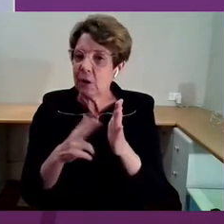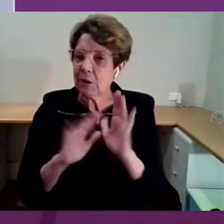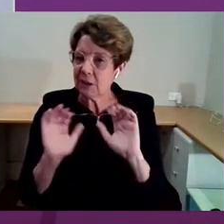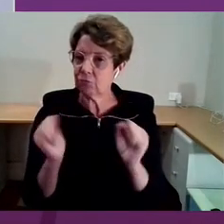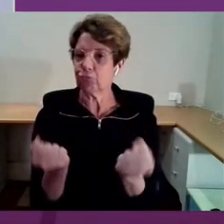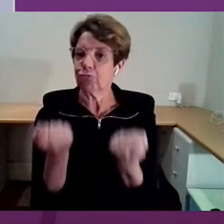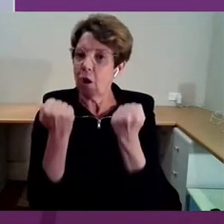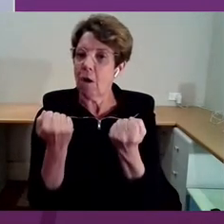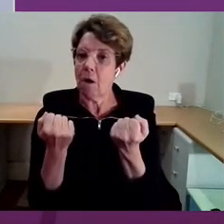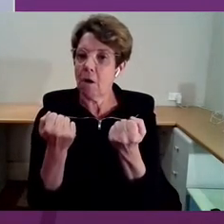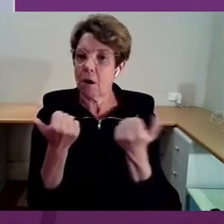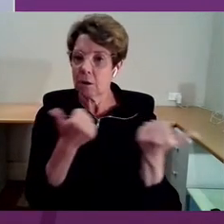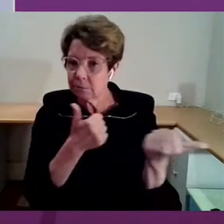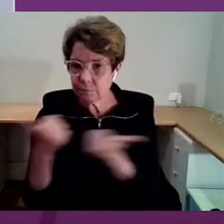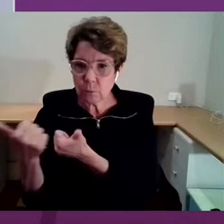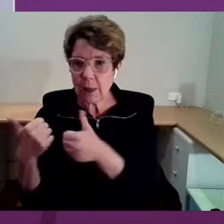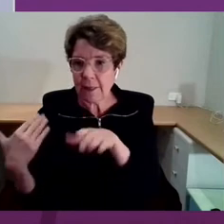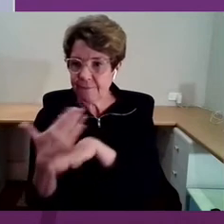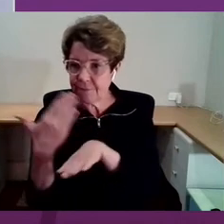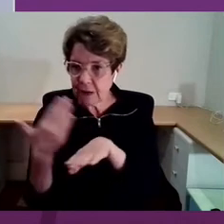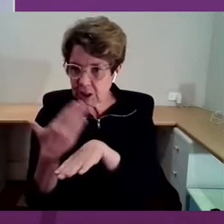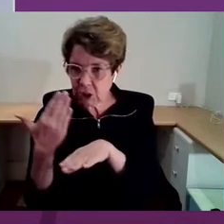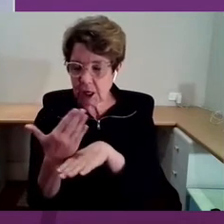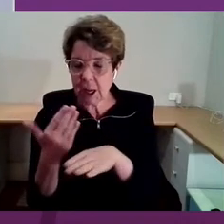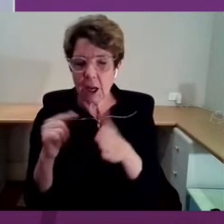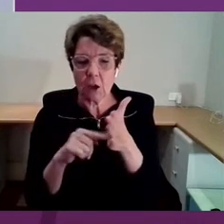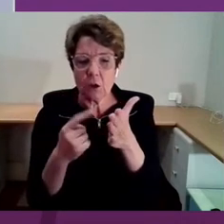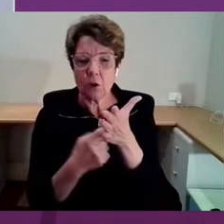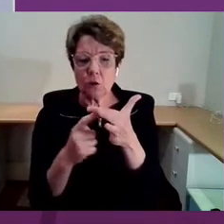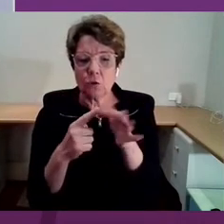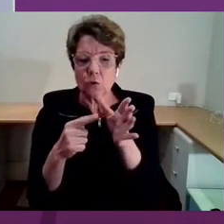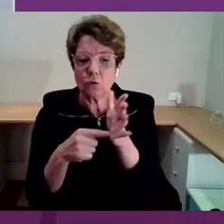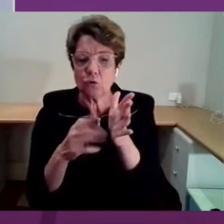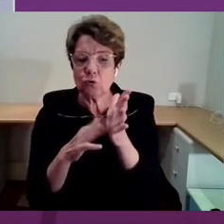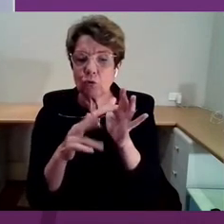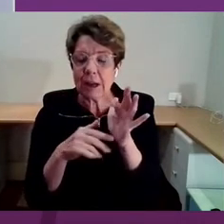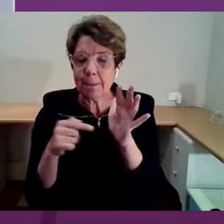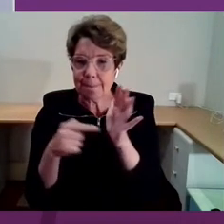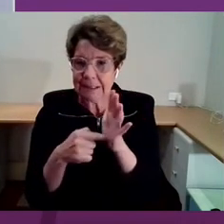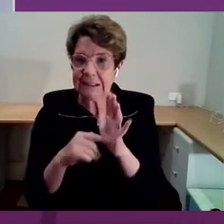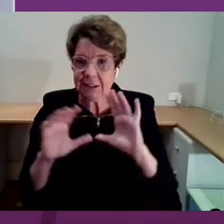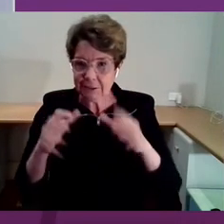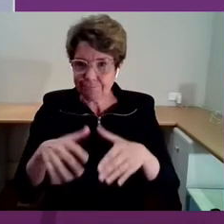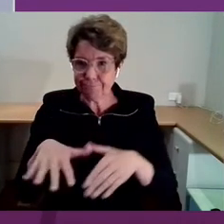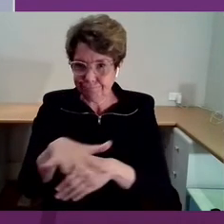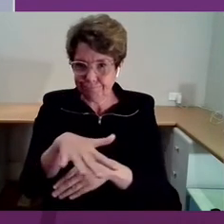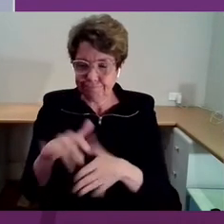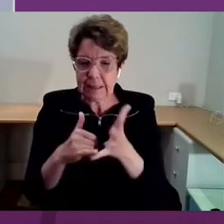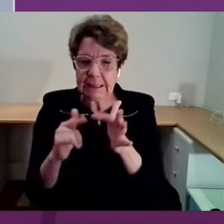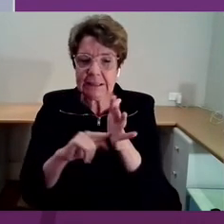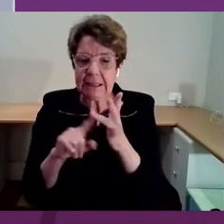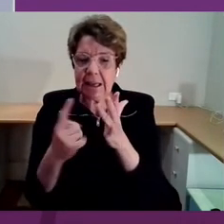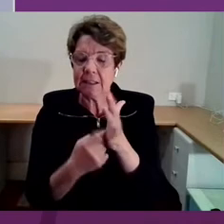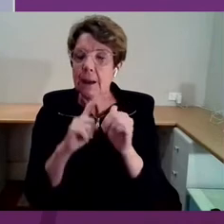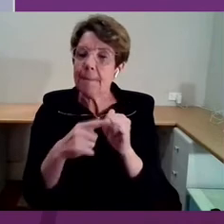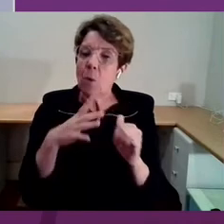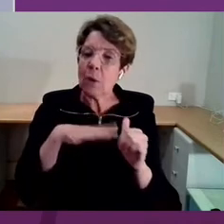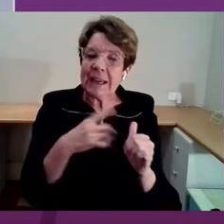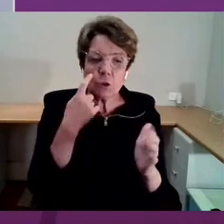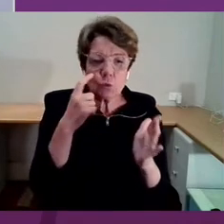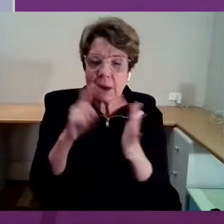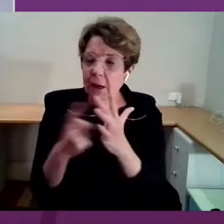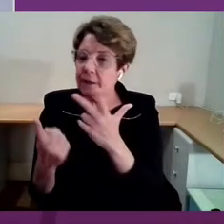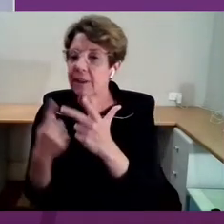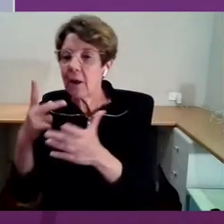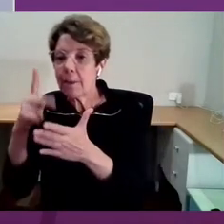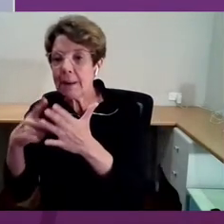well-functioning mental health treatment sector. But we also need to recognise the other parts of our lives that bring us